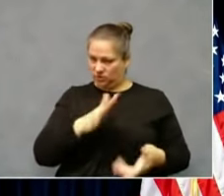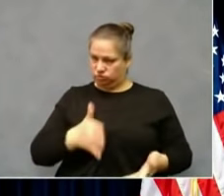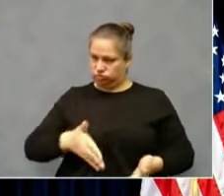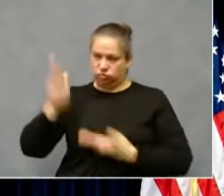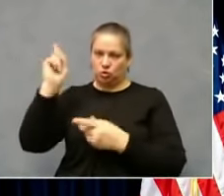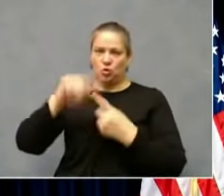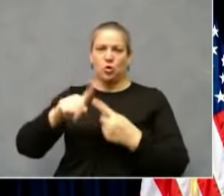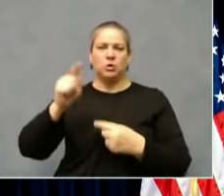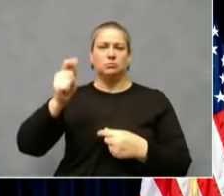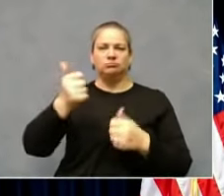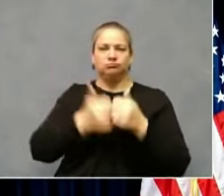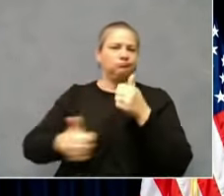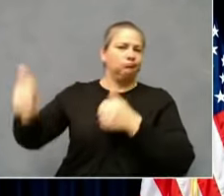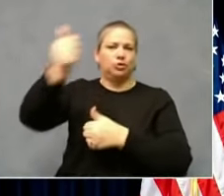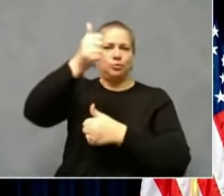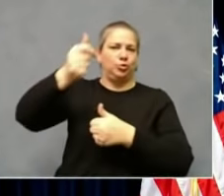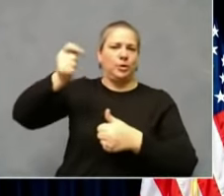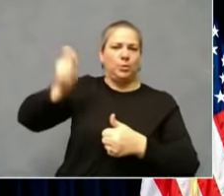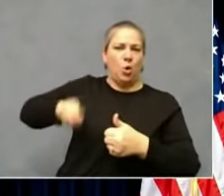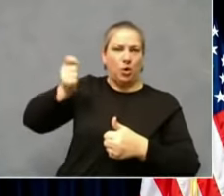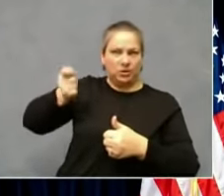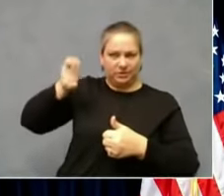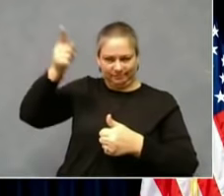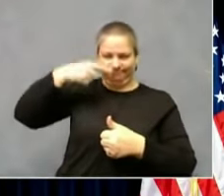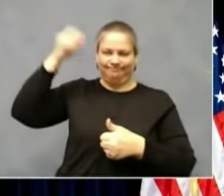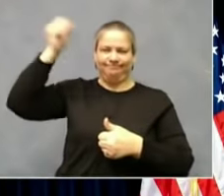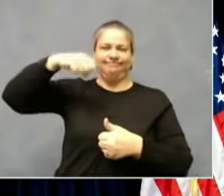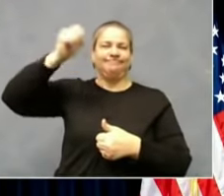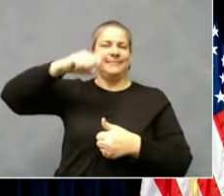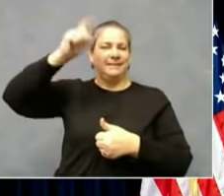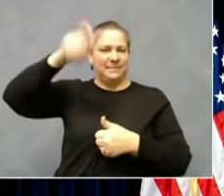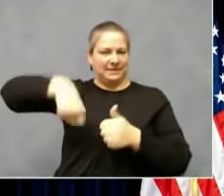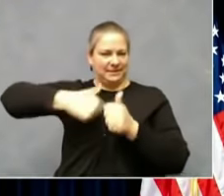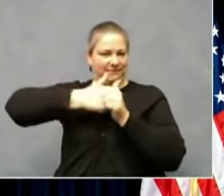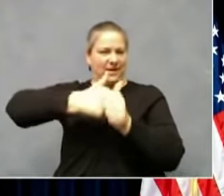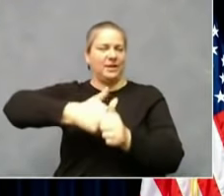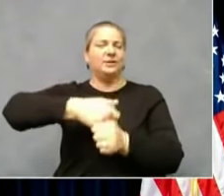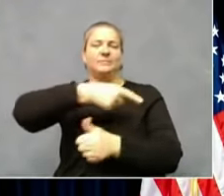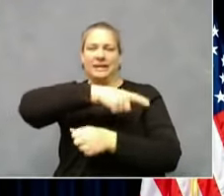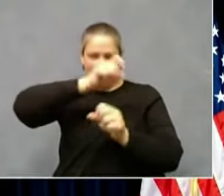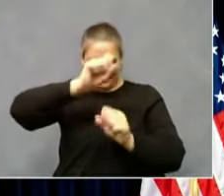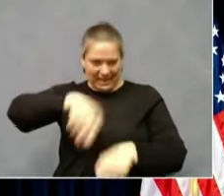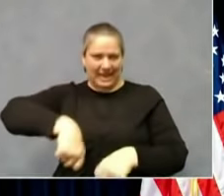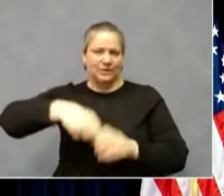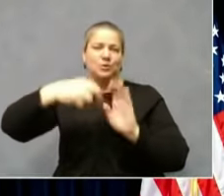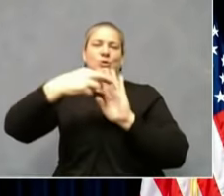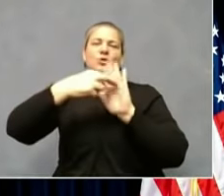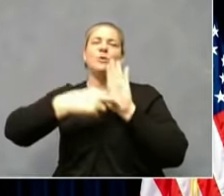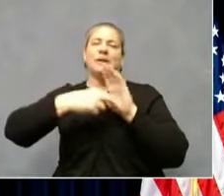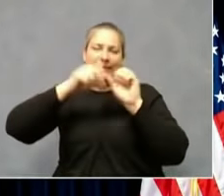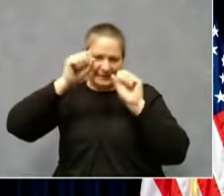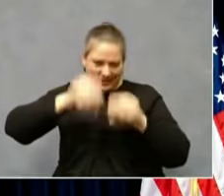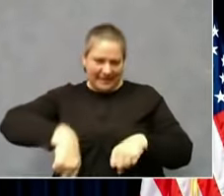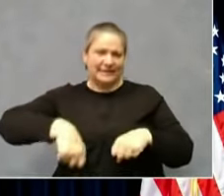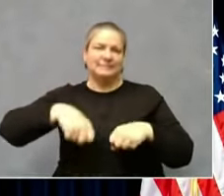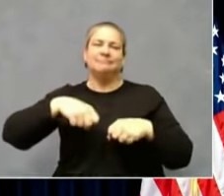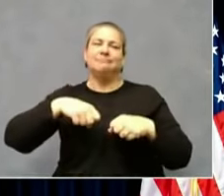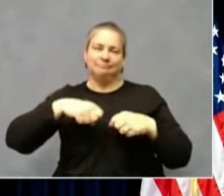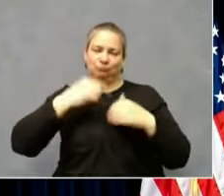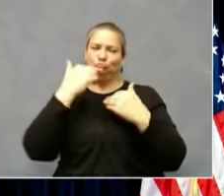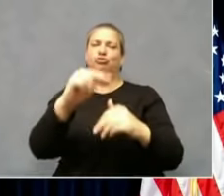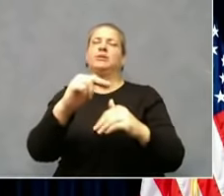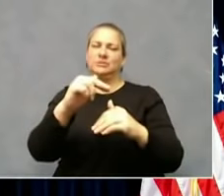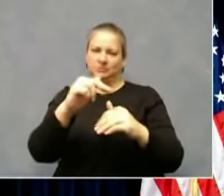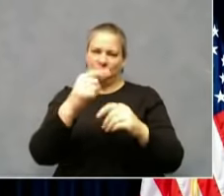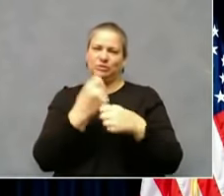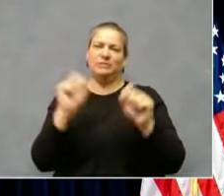constitutional, and we can put these restrictions in place to save lives during this pandemic. Those that are refusing to follow it